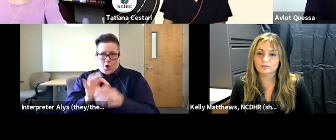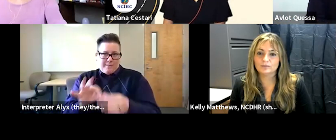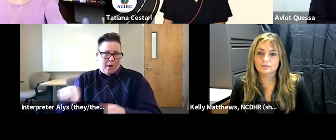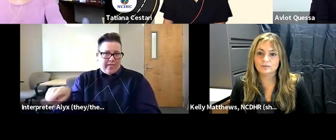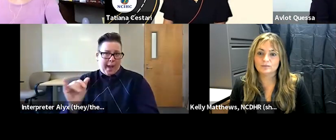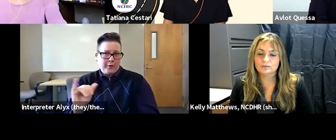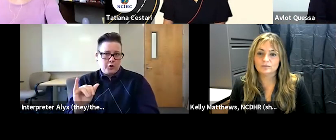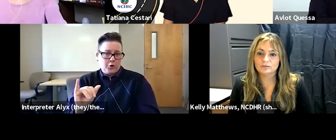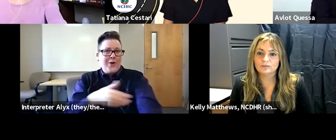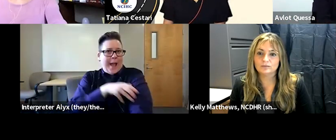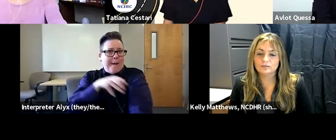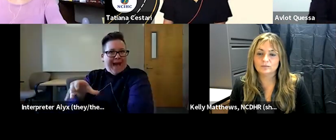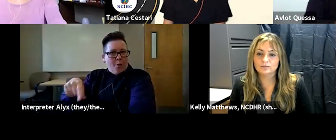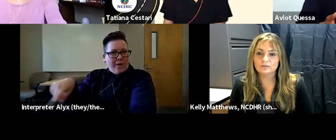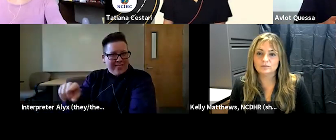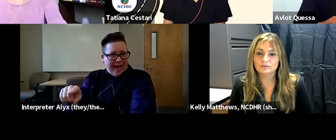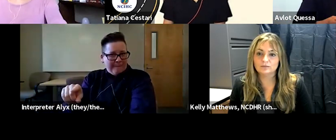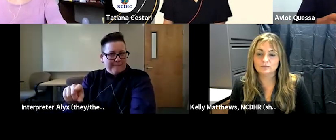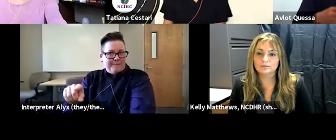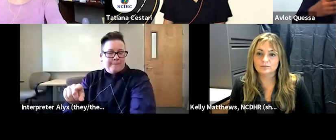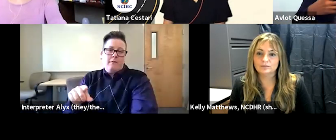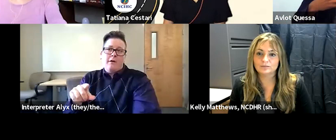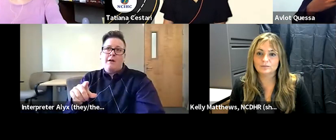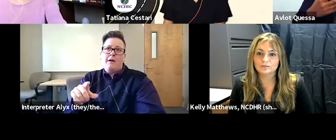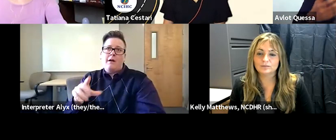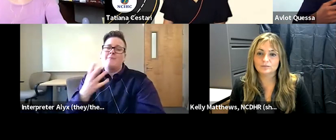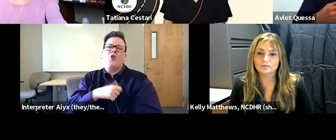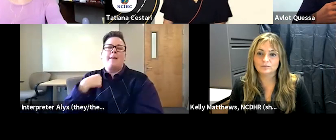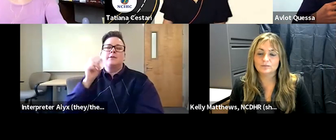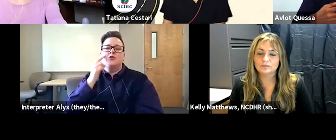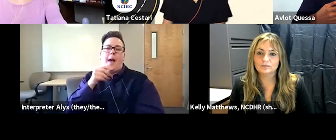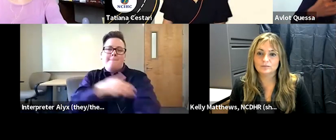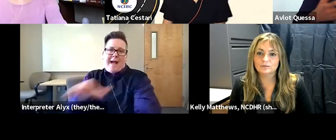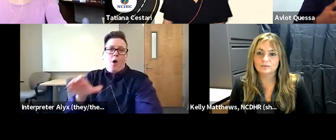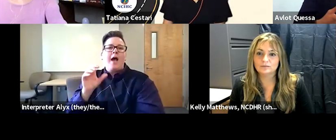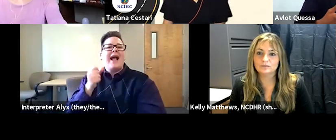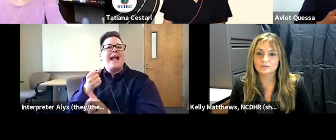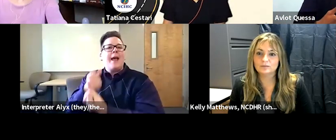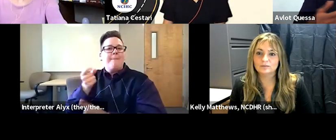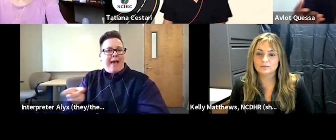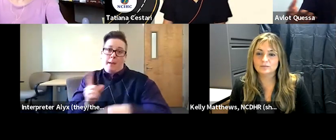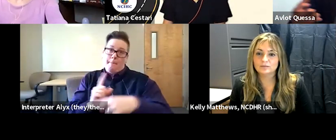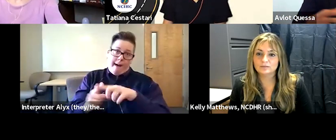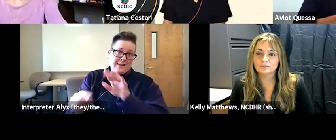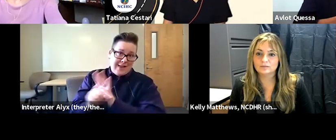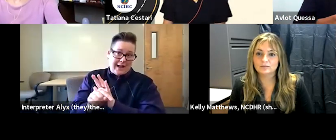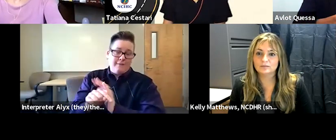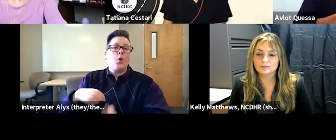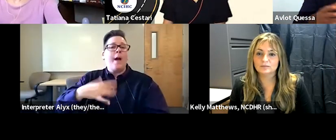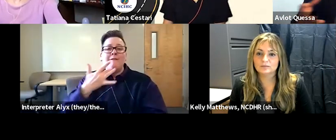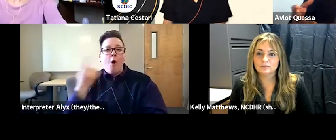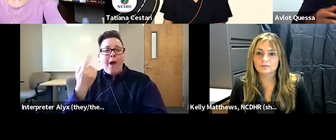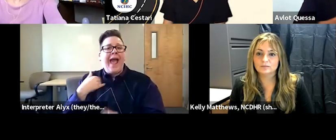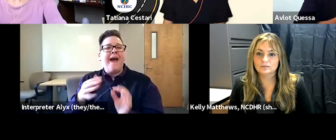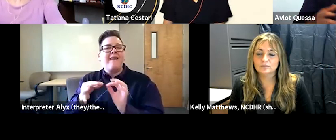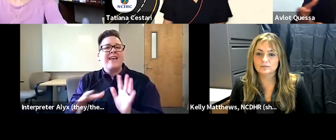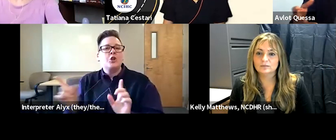know it can impact them in the positive way and negative way so i i always like to um have an interpreter partner with me whenever i'm going